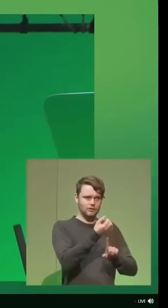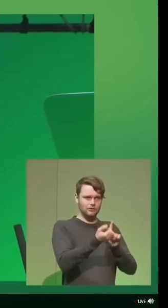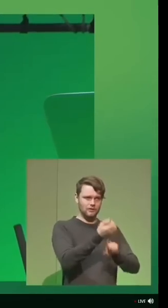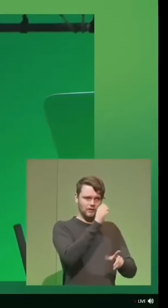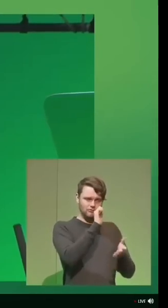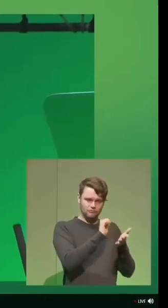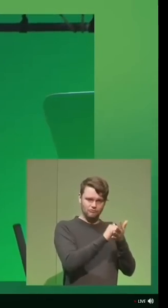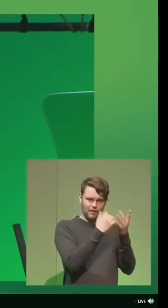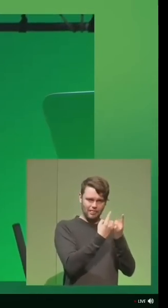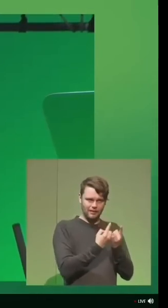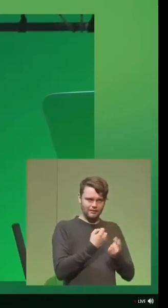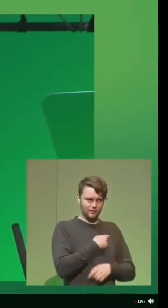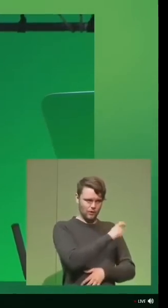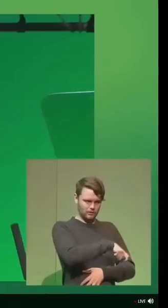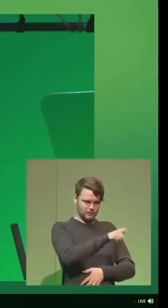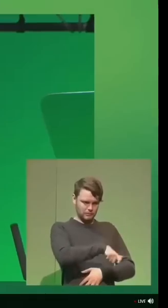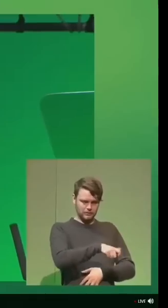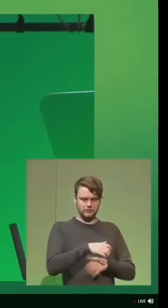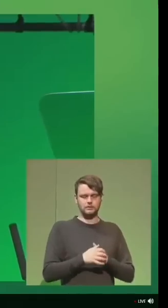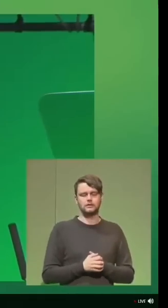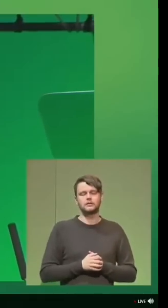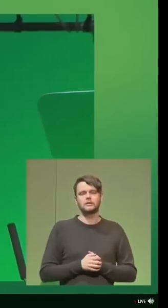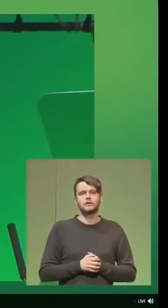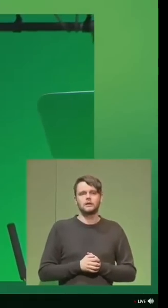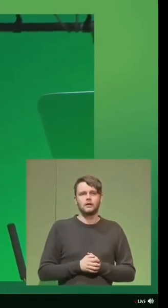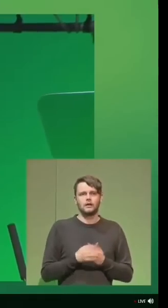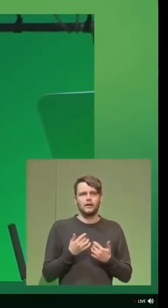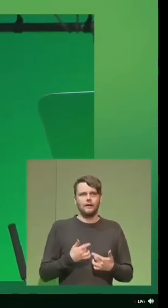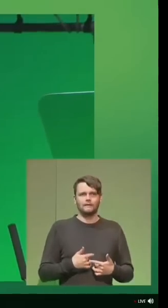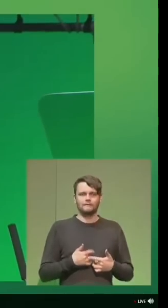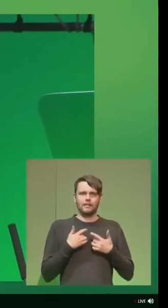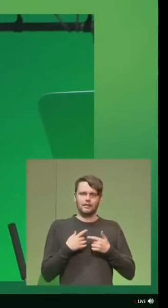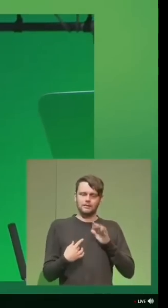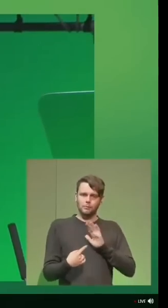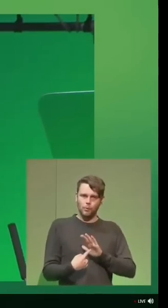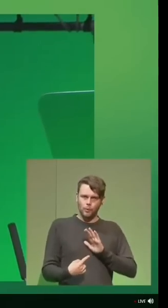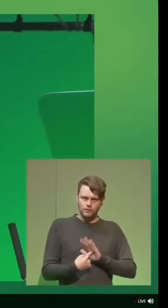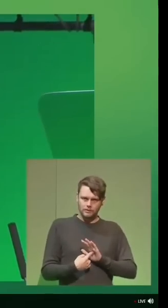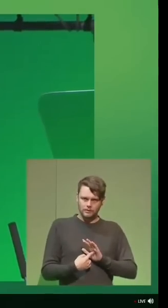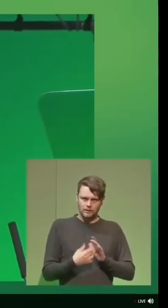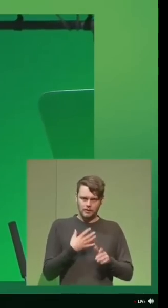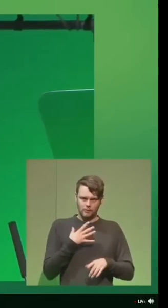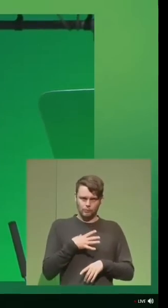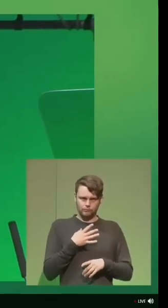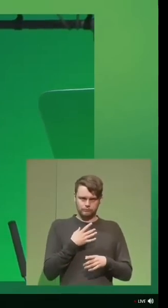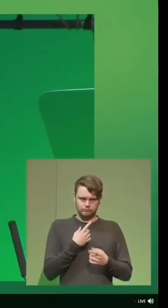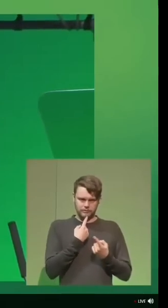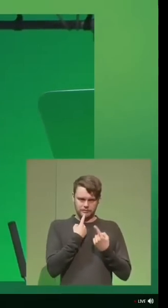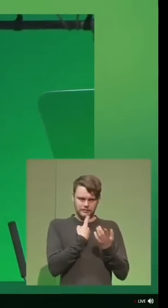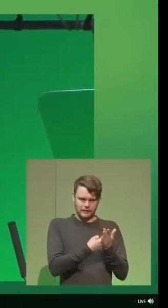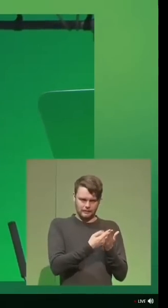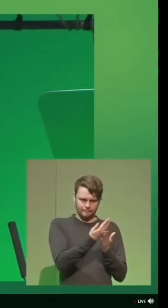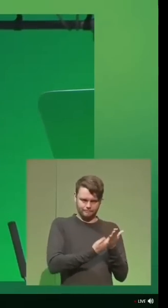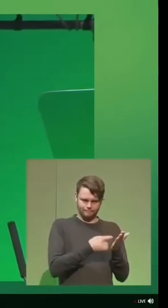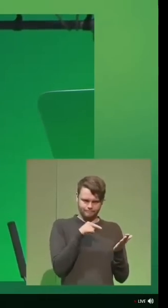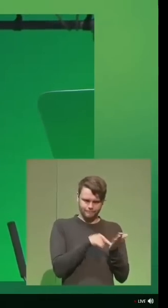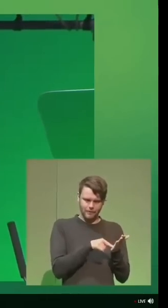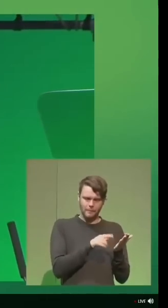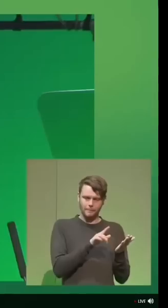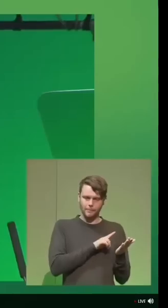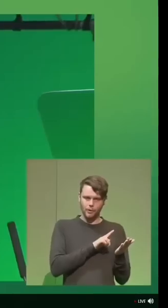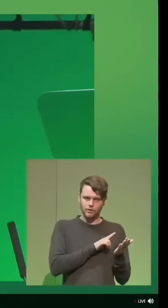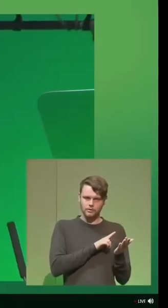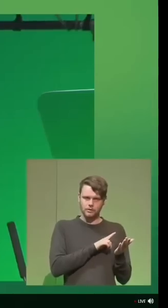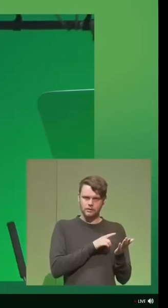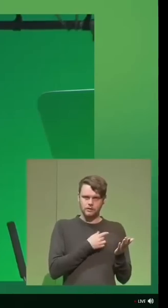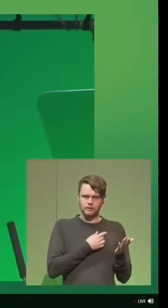things for our customers. And I just think it's important that I put that on record. Because,